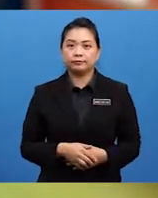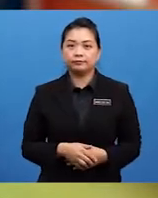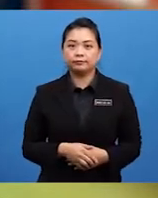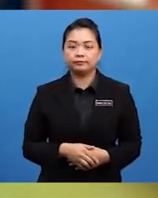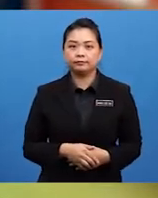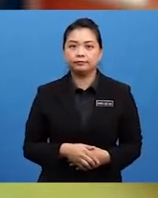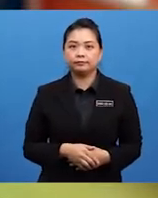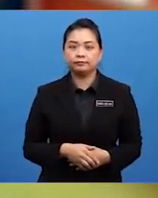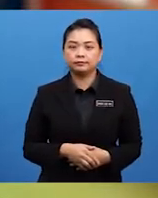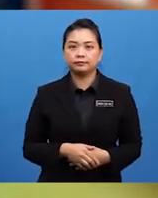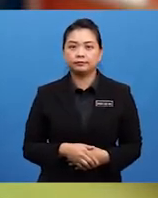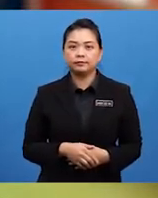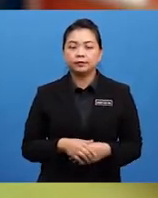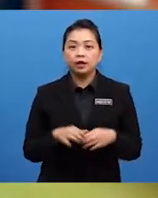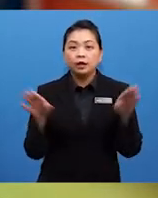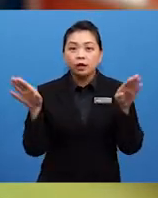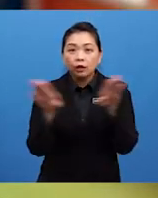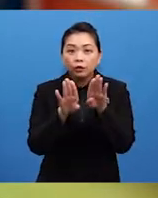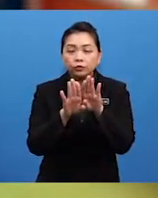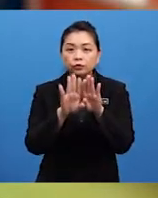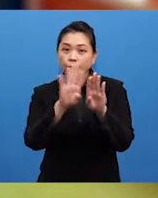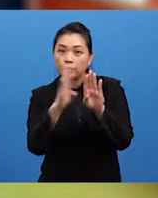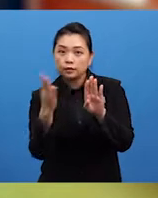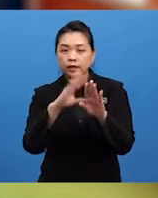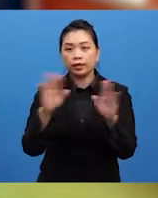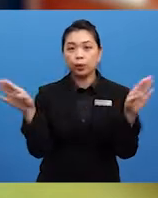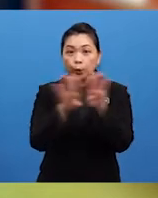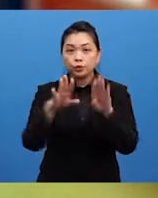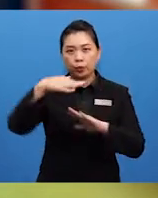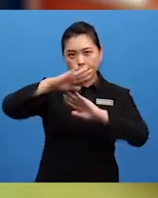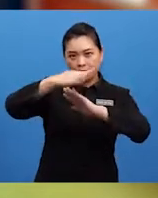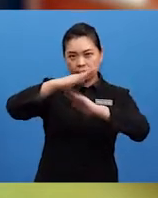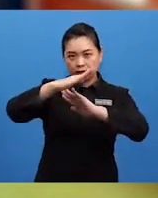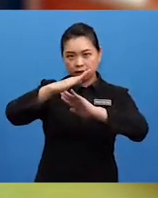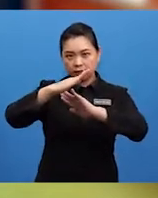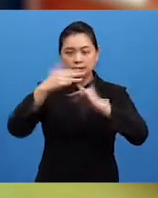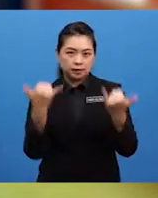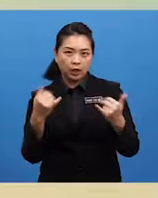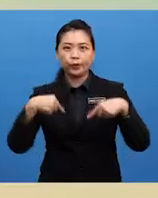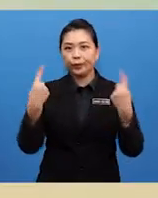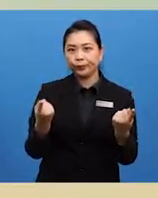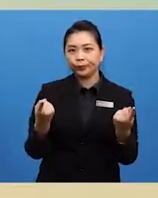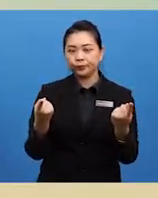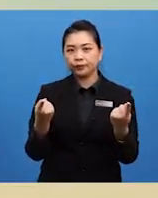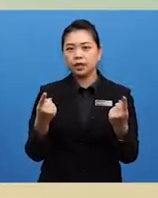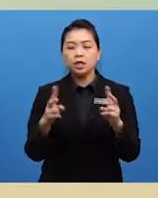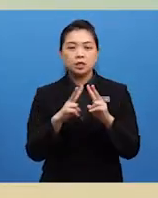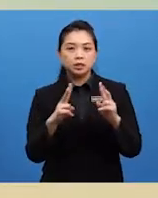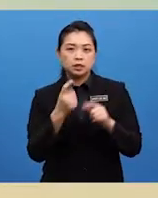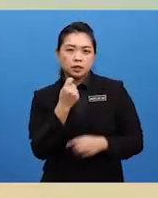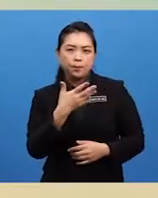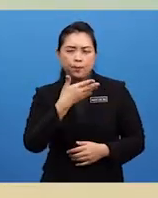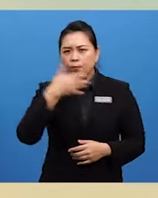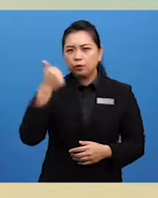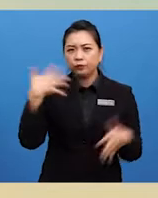Lock all your doors and close your windows. Here we go. The most